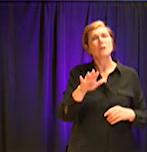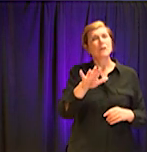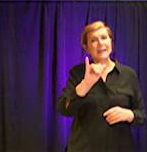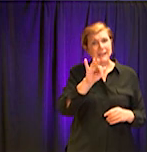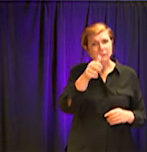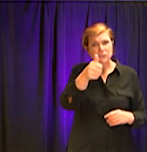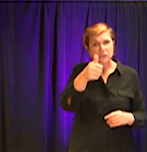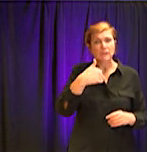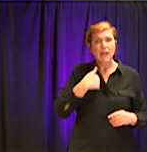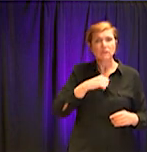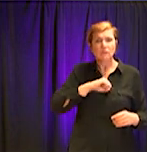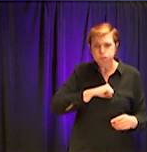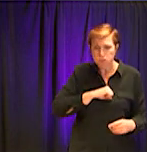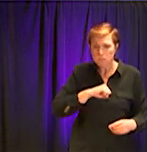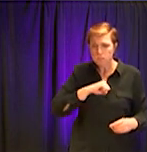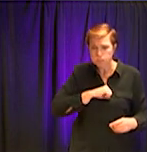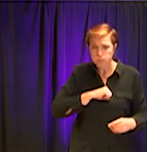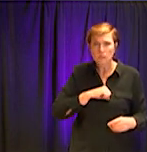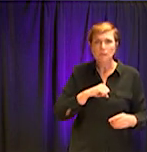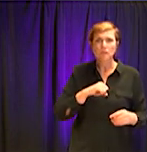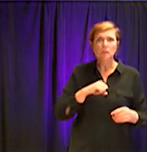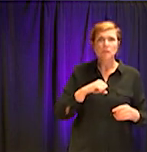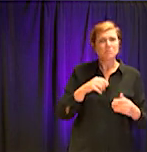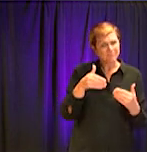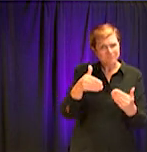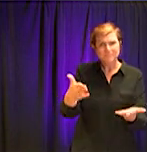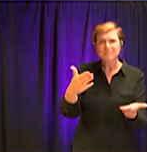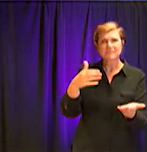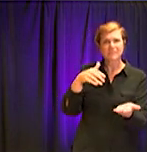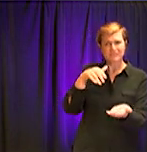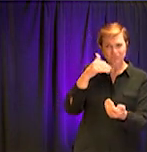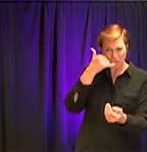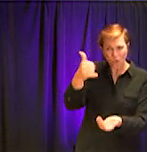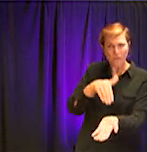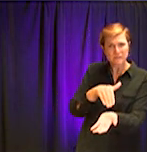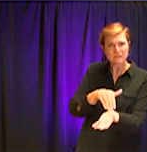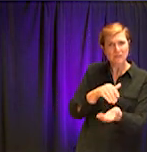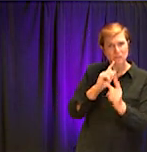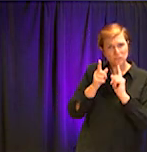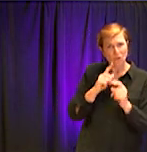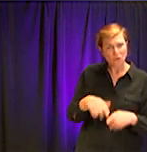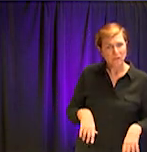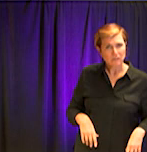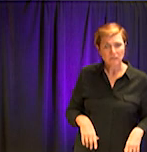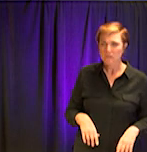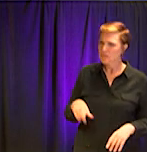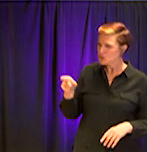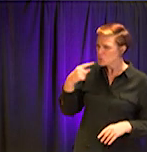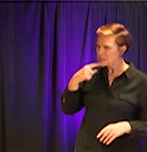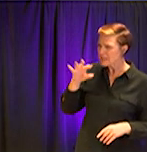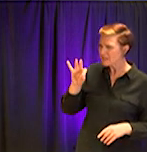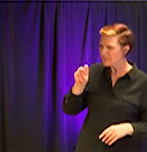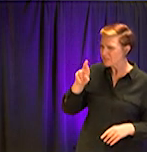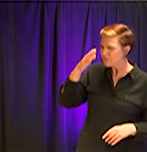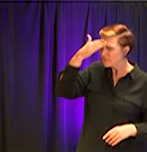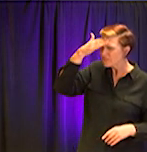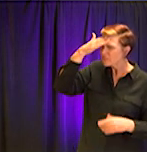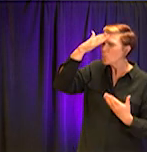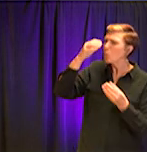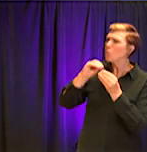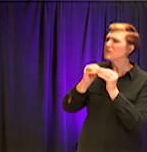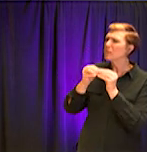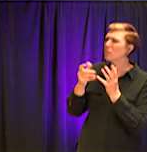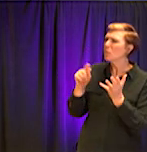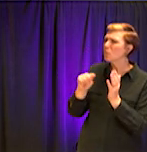have access to making a call to a doctor, it's always advisable. And when you say fever, how, how high a fever? Well,